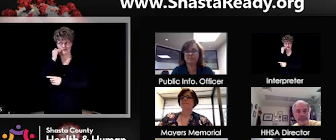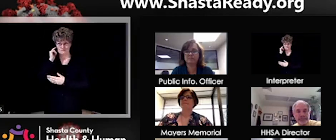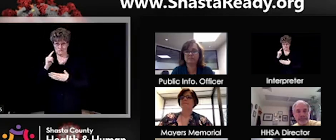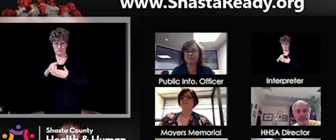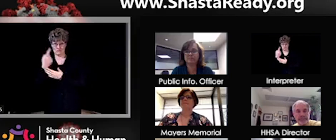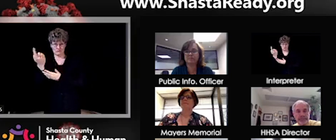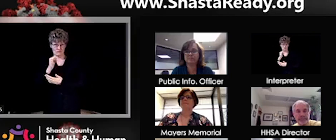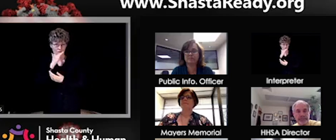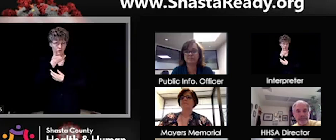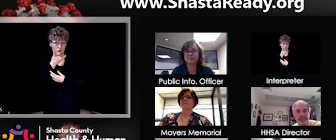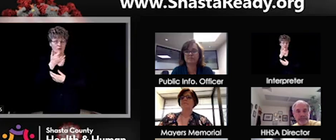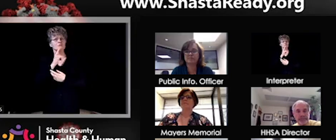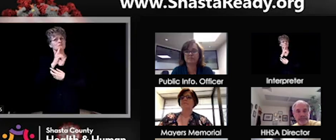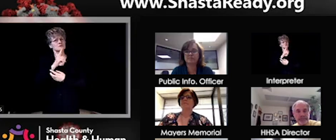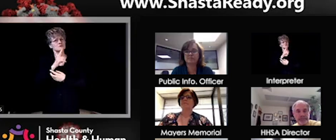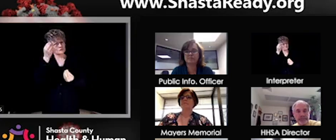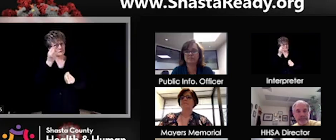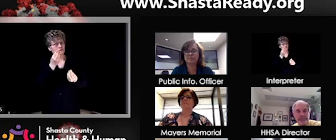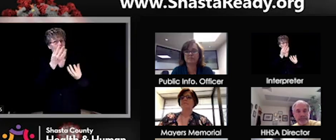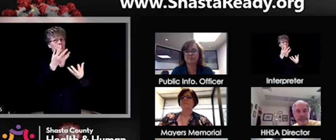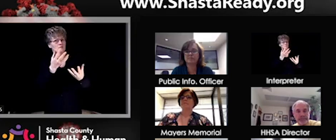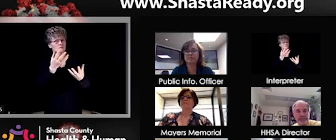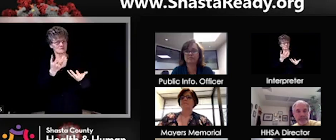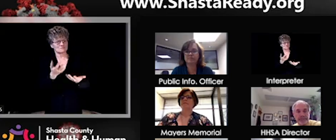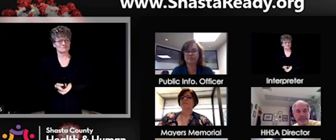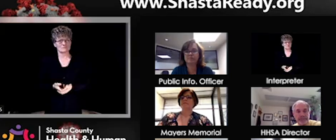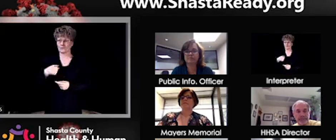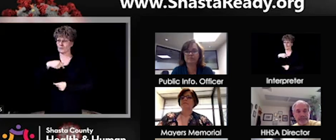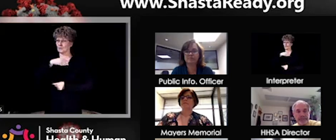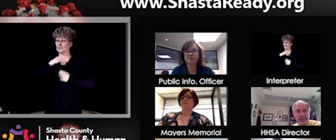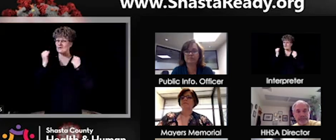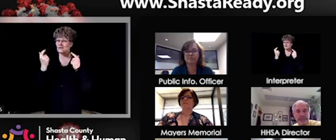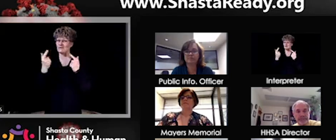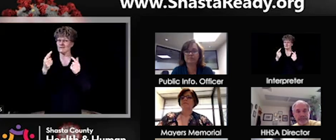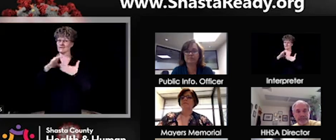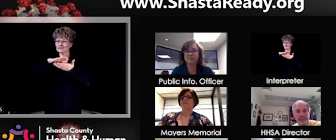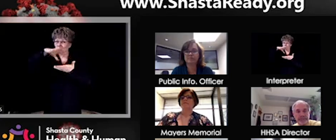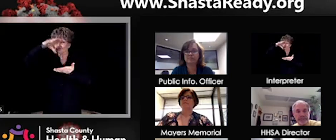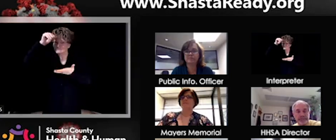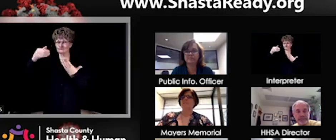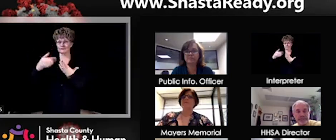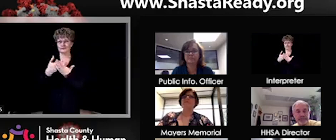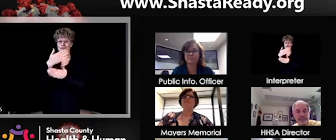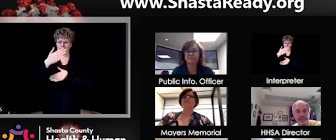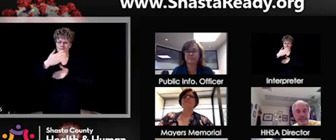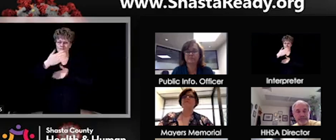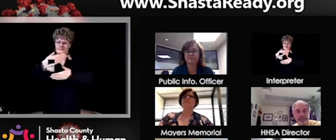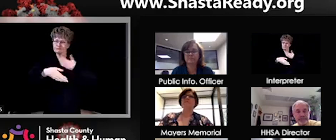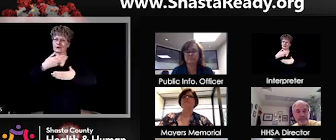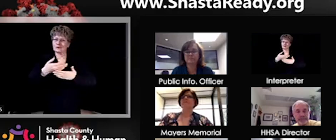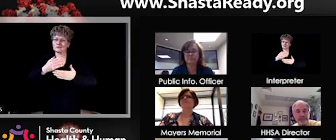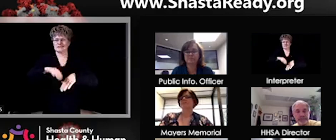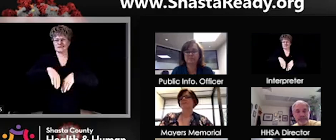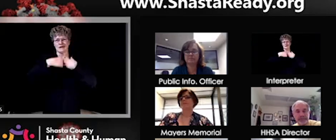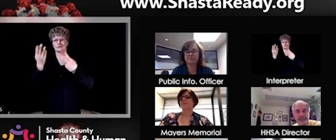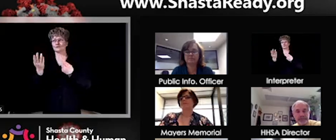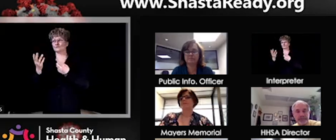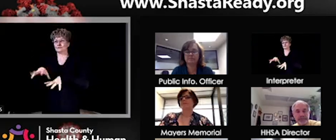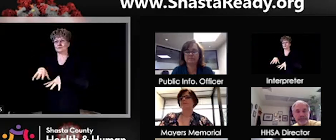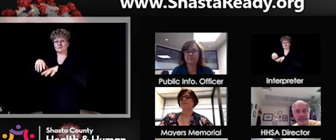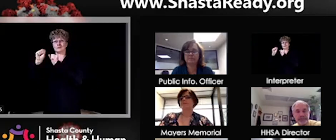I think that we're all going to be in a learning process for a while. These modifications are going to be with us